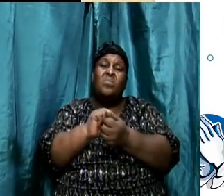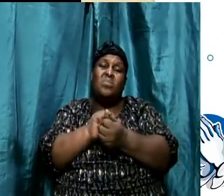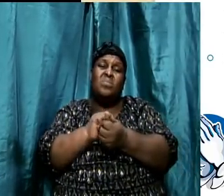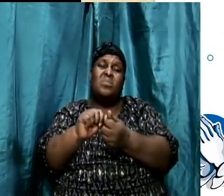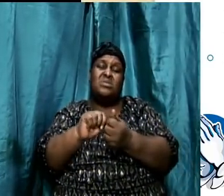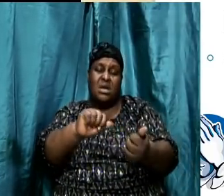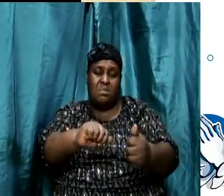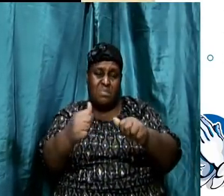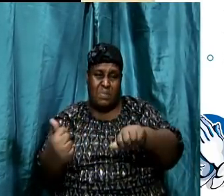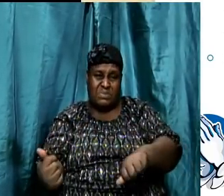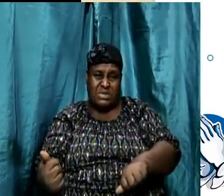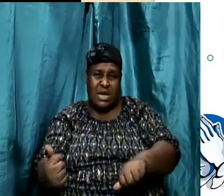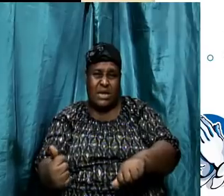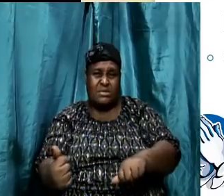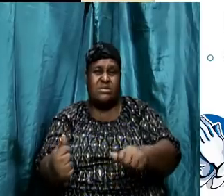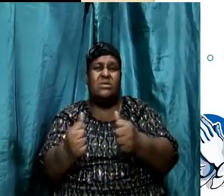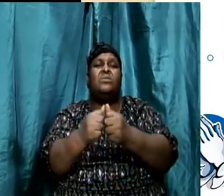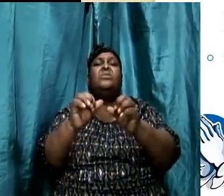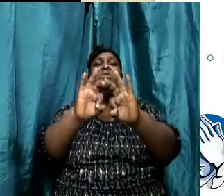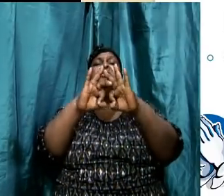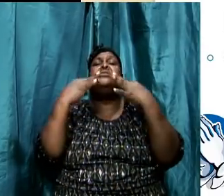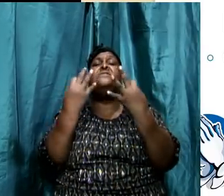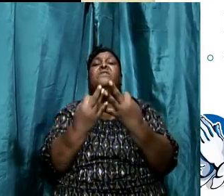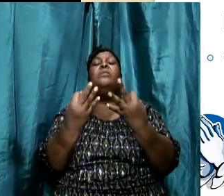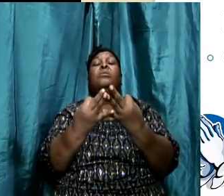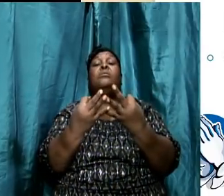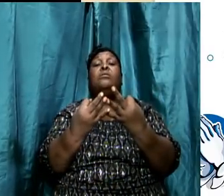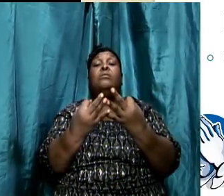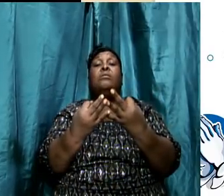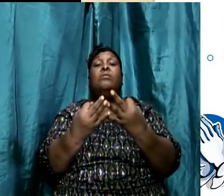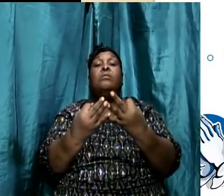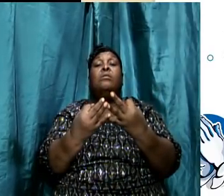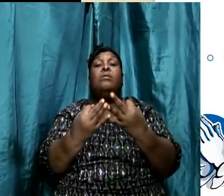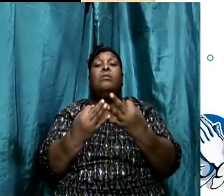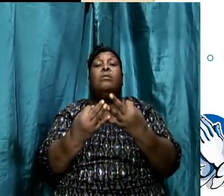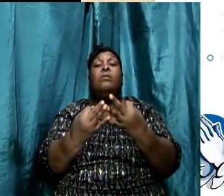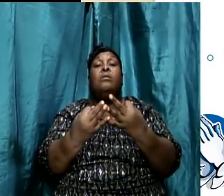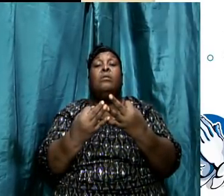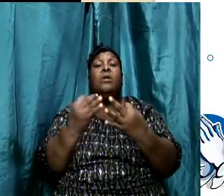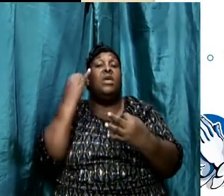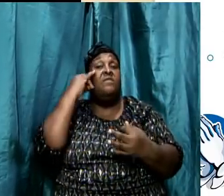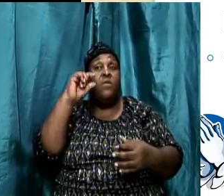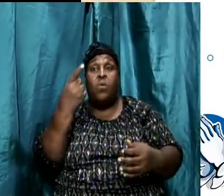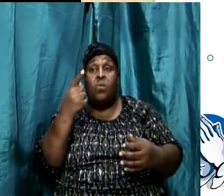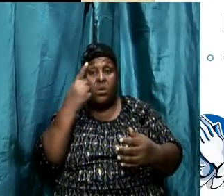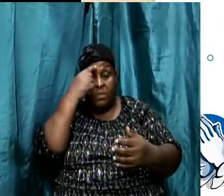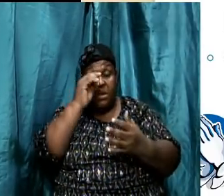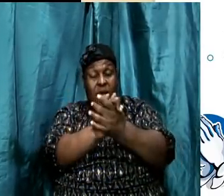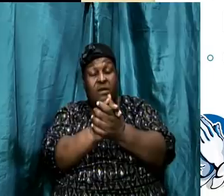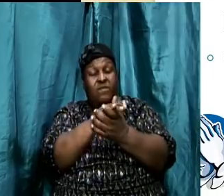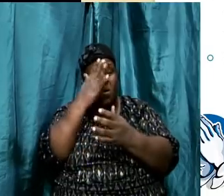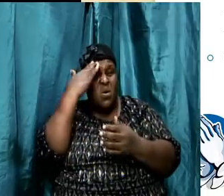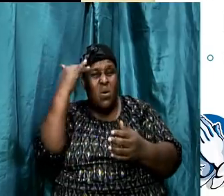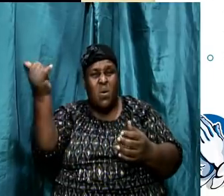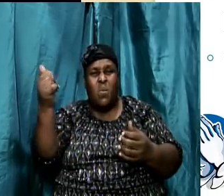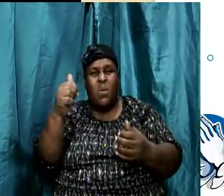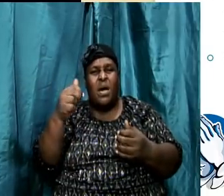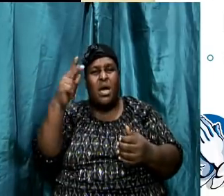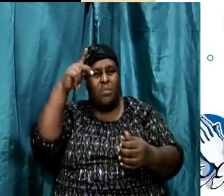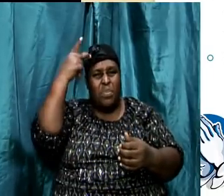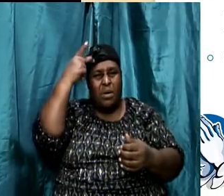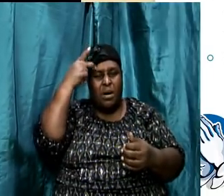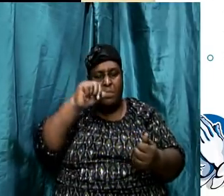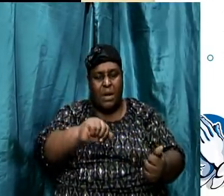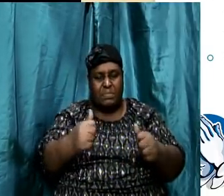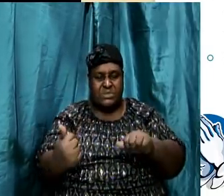immediately along with his family. So if it was a case where he only needed to believe, why did Paul baptize him? Acts chapter verse 24 says, and he